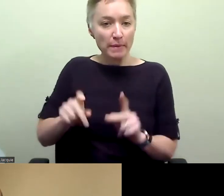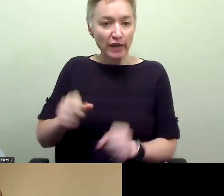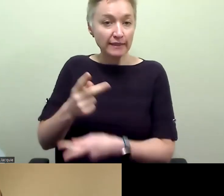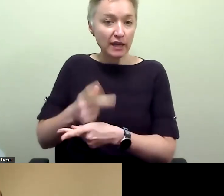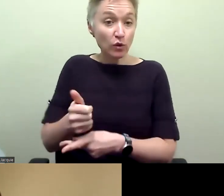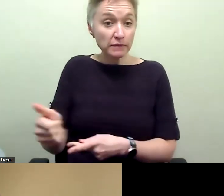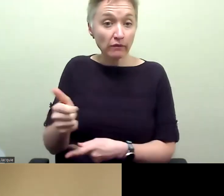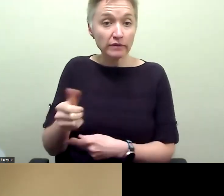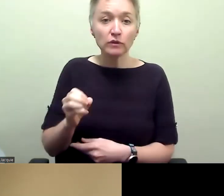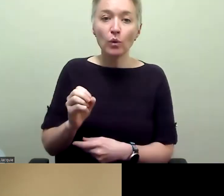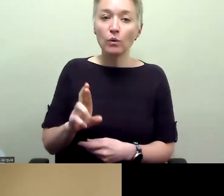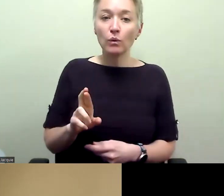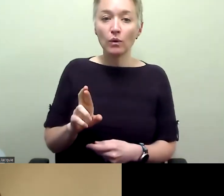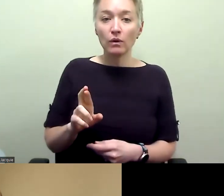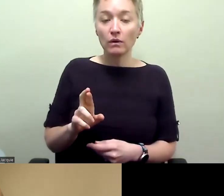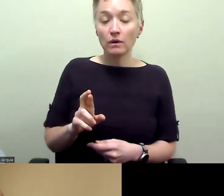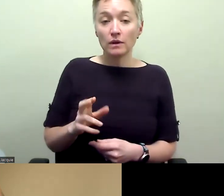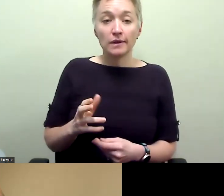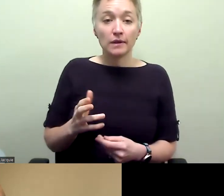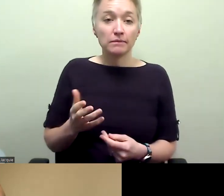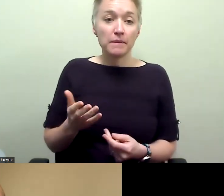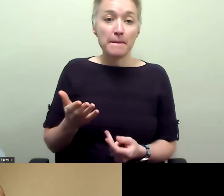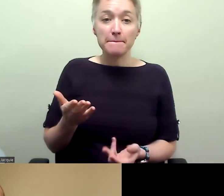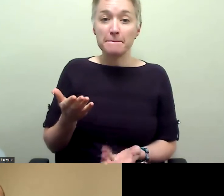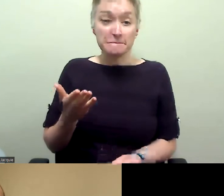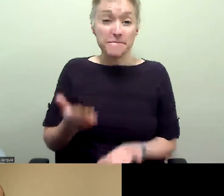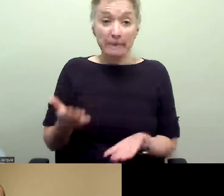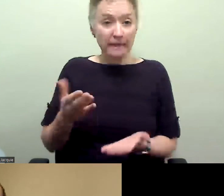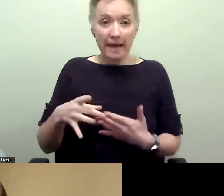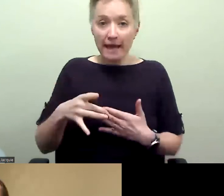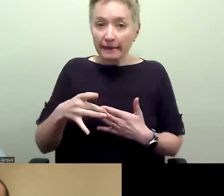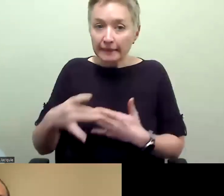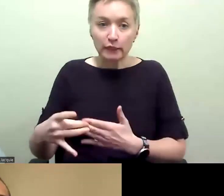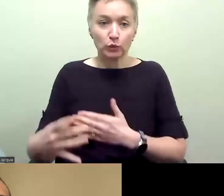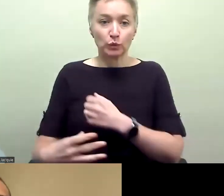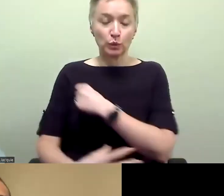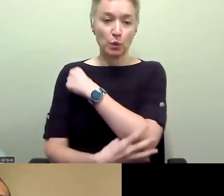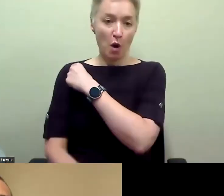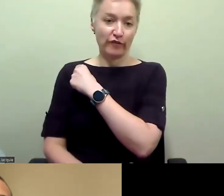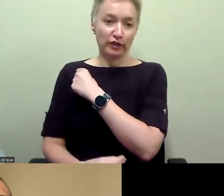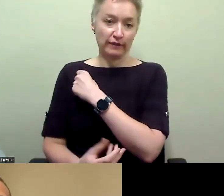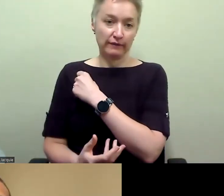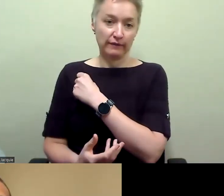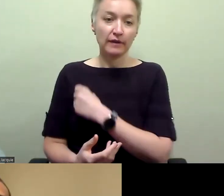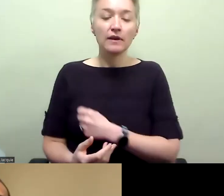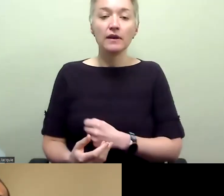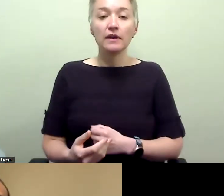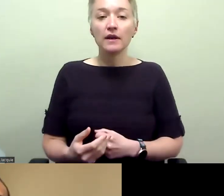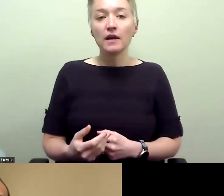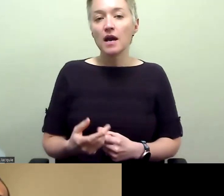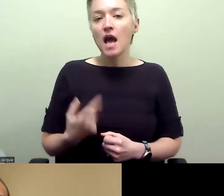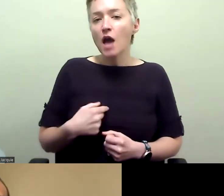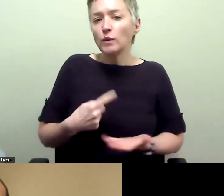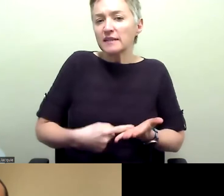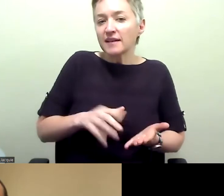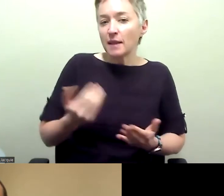or may thrust them in and out of poverty in different ways. I know that we, we talk about it in the debrief, but I, I just wanted to,